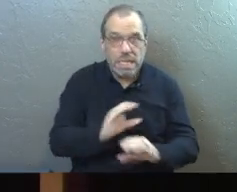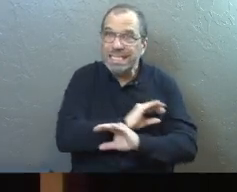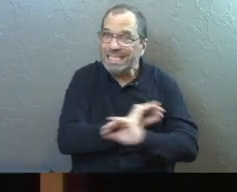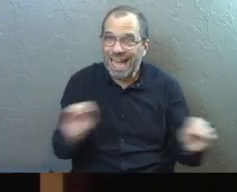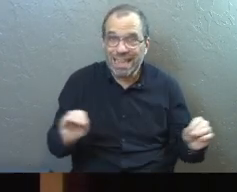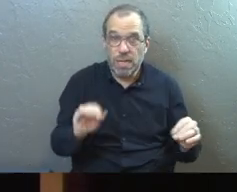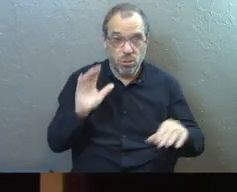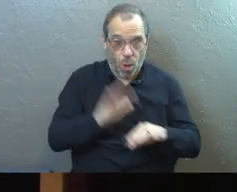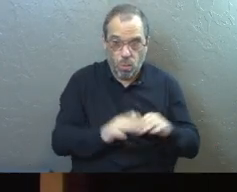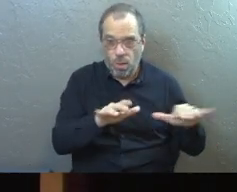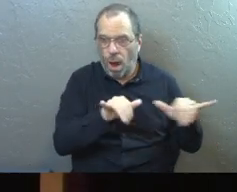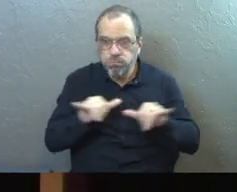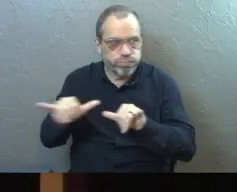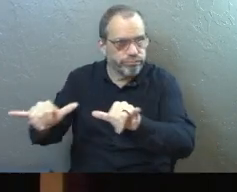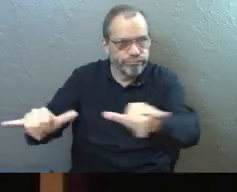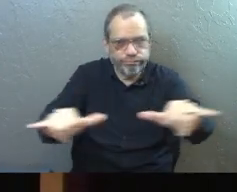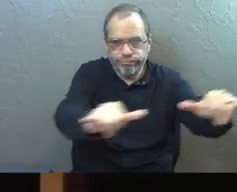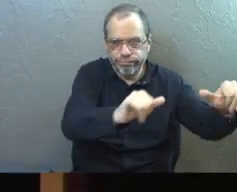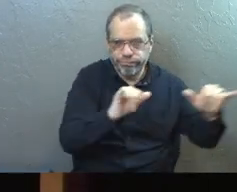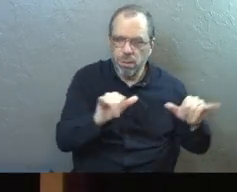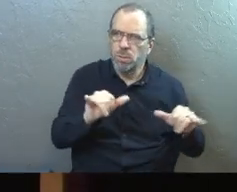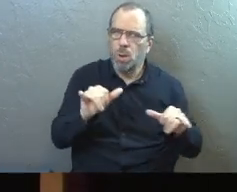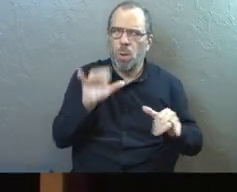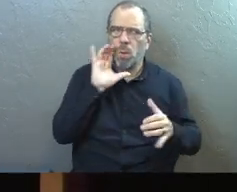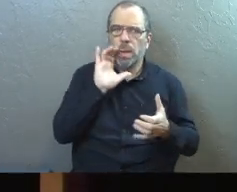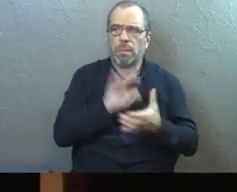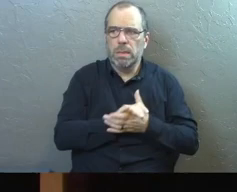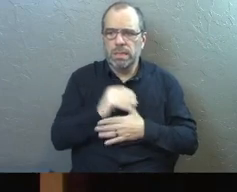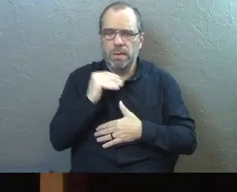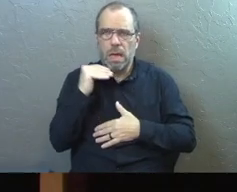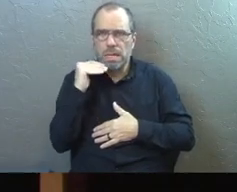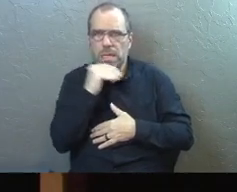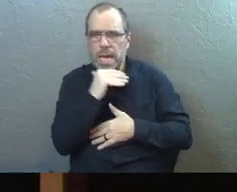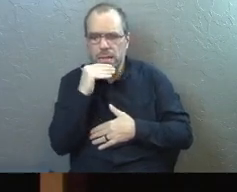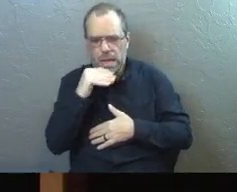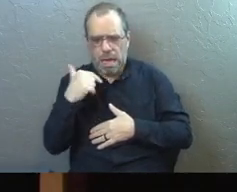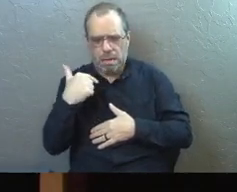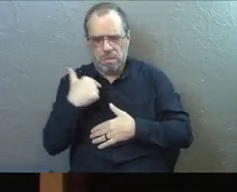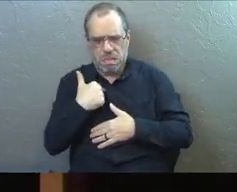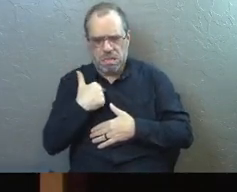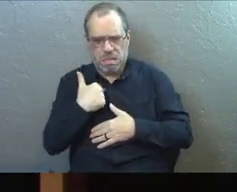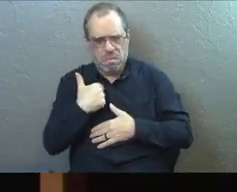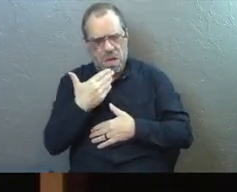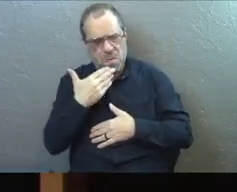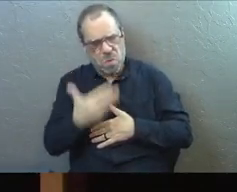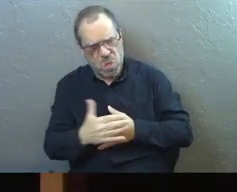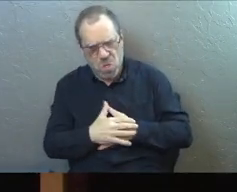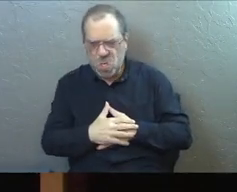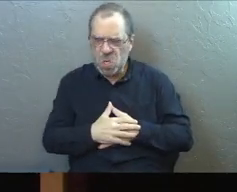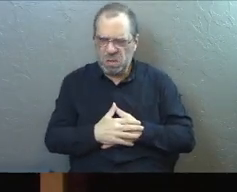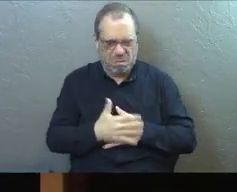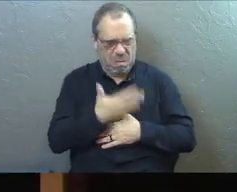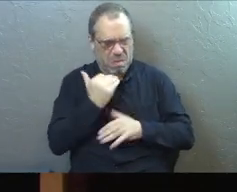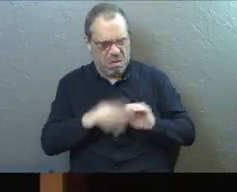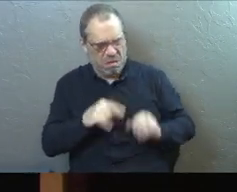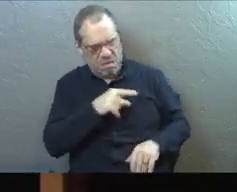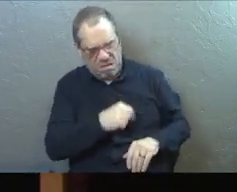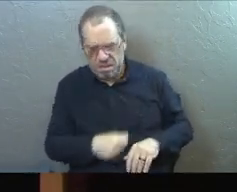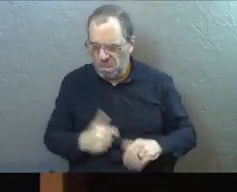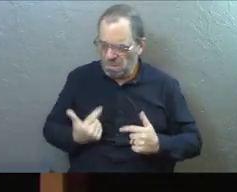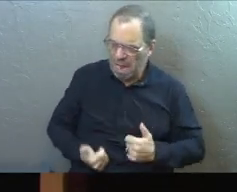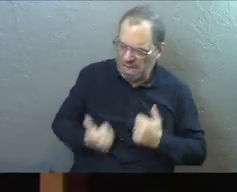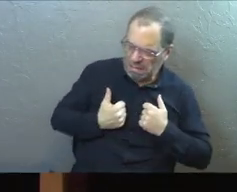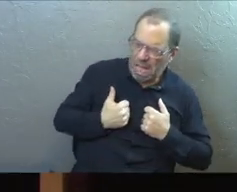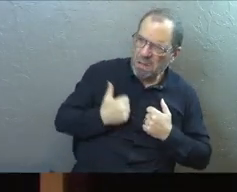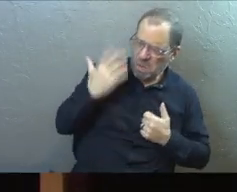everybody on this same level, because I think we can start to believe the lie sometimes that I'm not that bad, or I'm better than that, or my